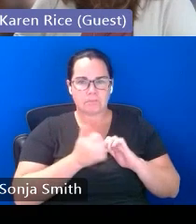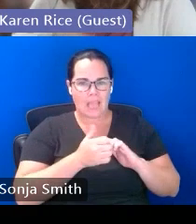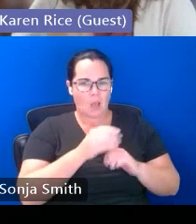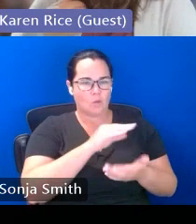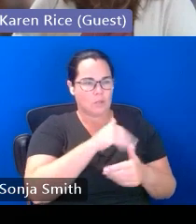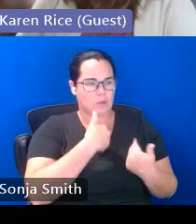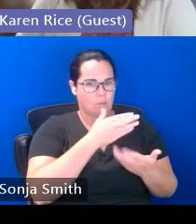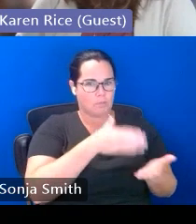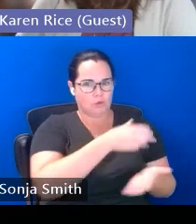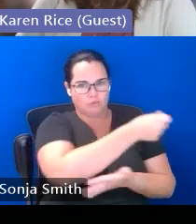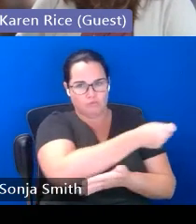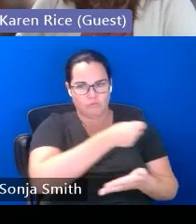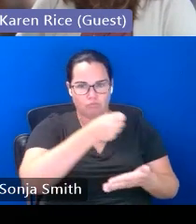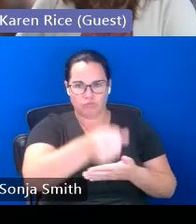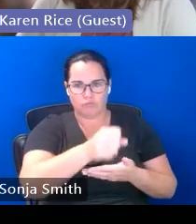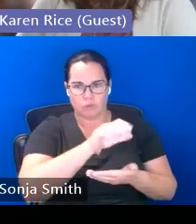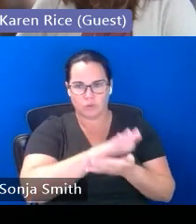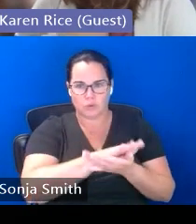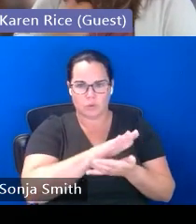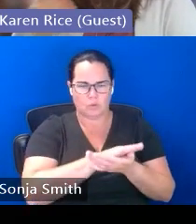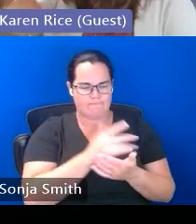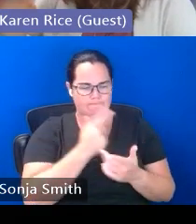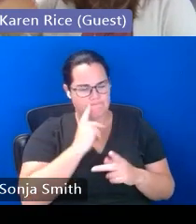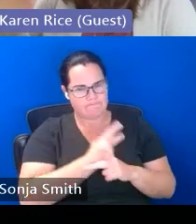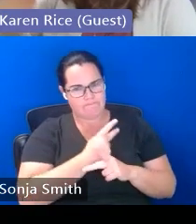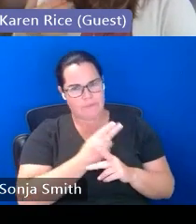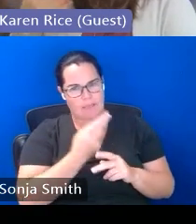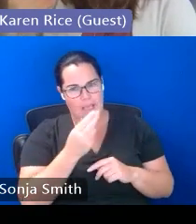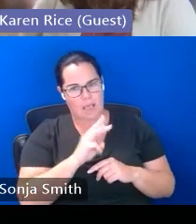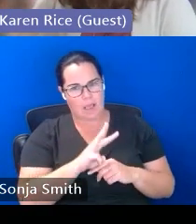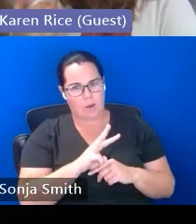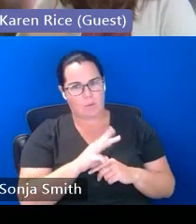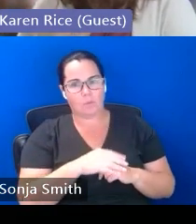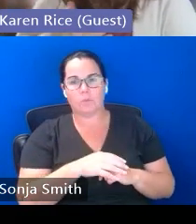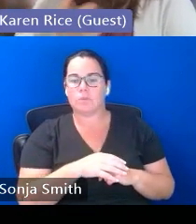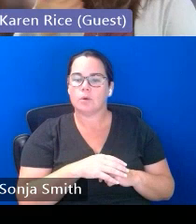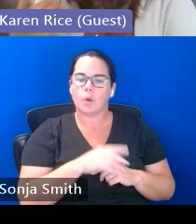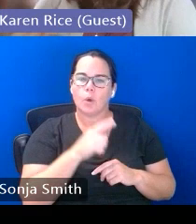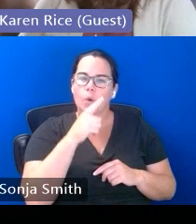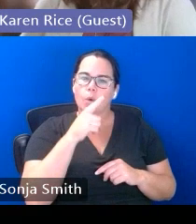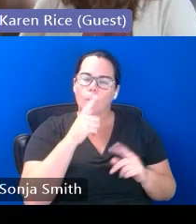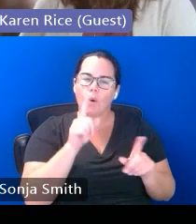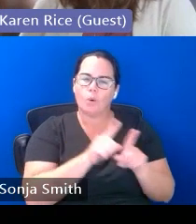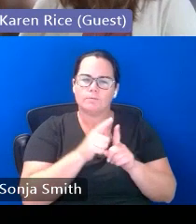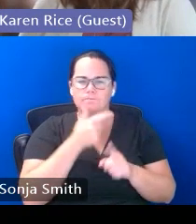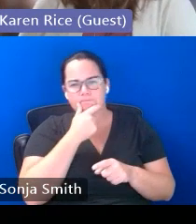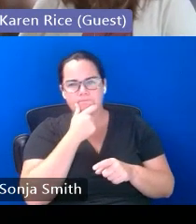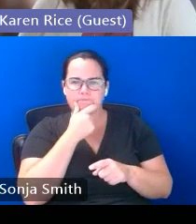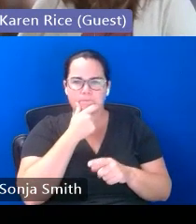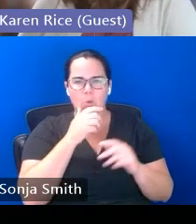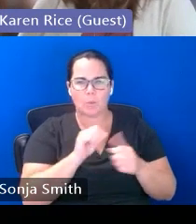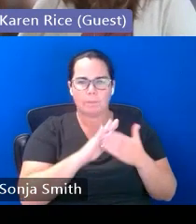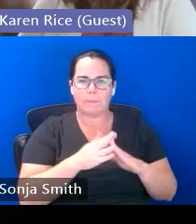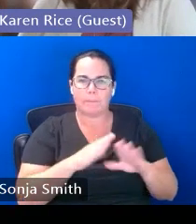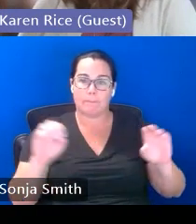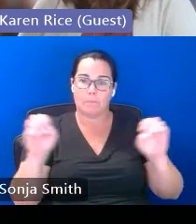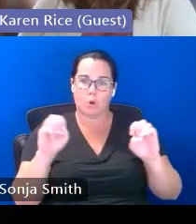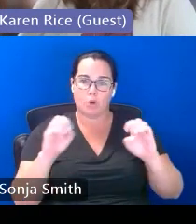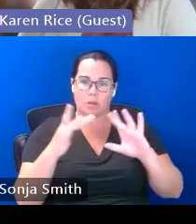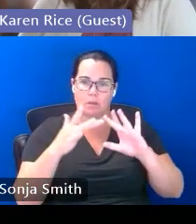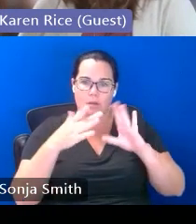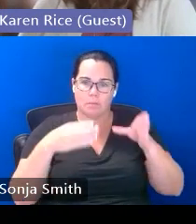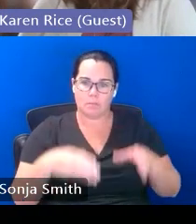do that and then thinking through who could kind of be that caregiver or that emergency contact or